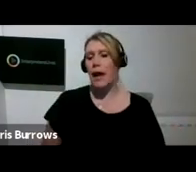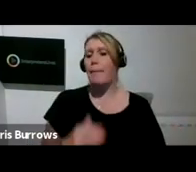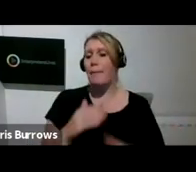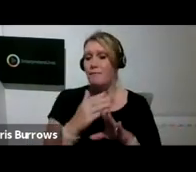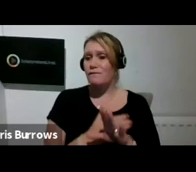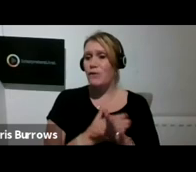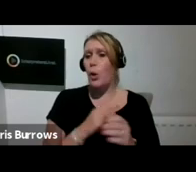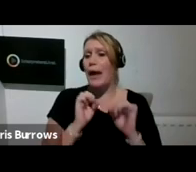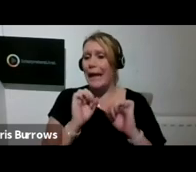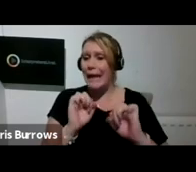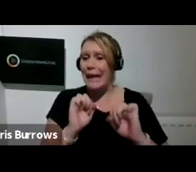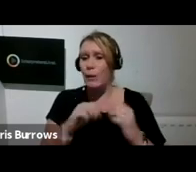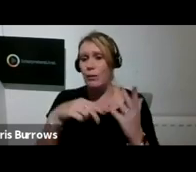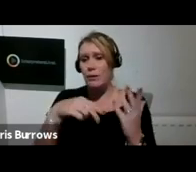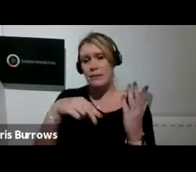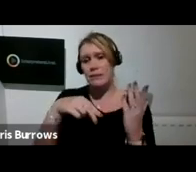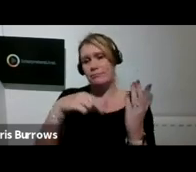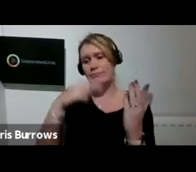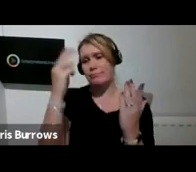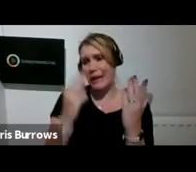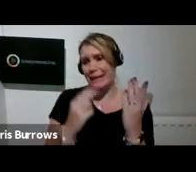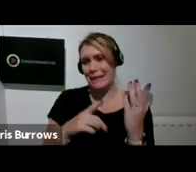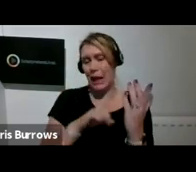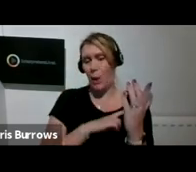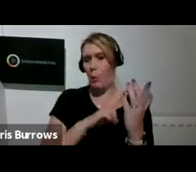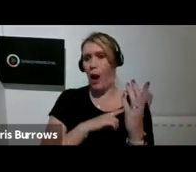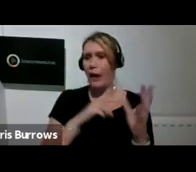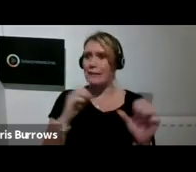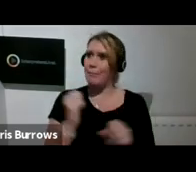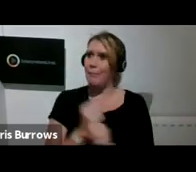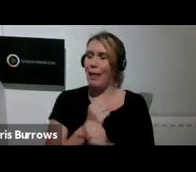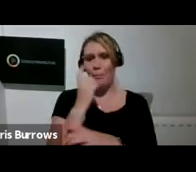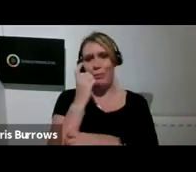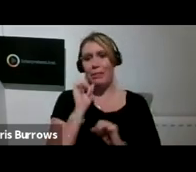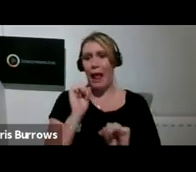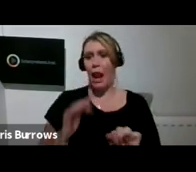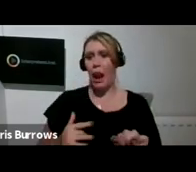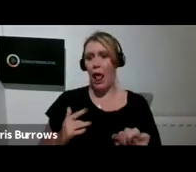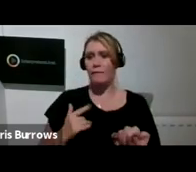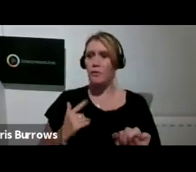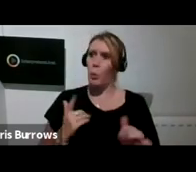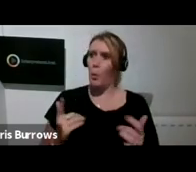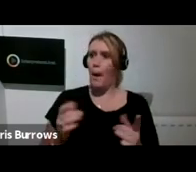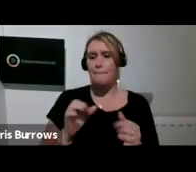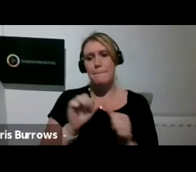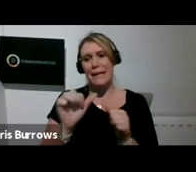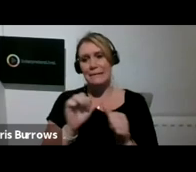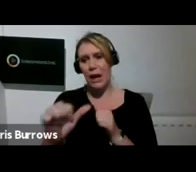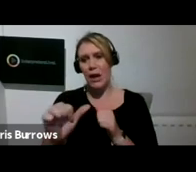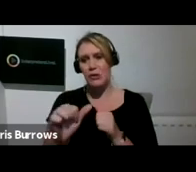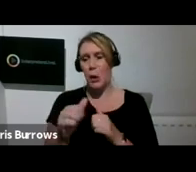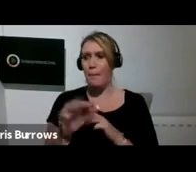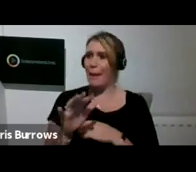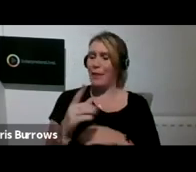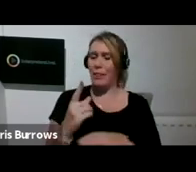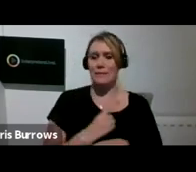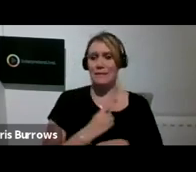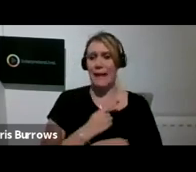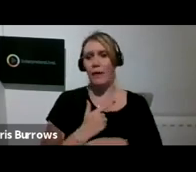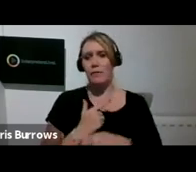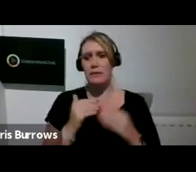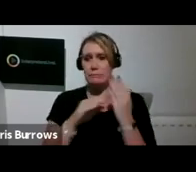better, even though they were a pauper and they didn't necessarily have a great cultural background. So they didn't have,